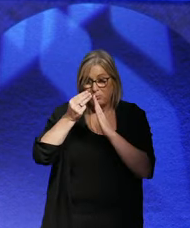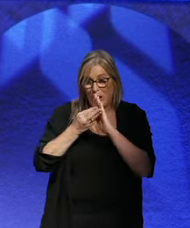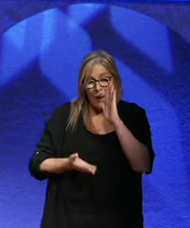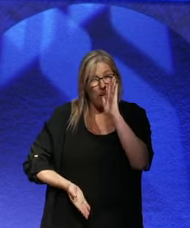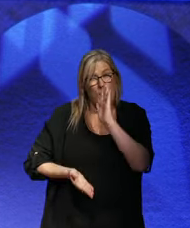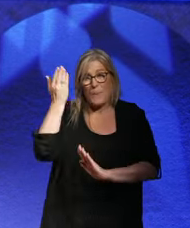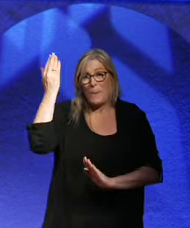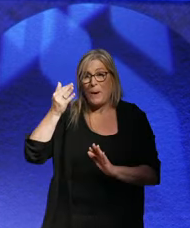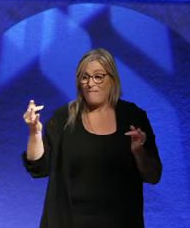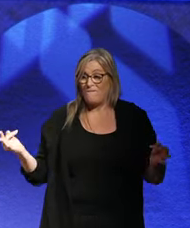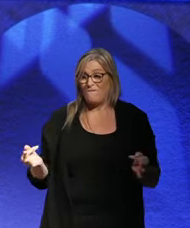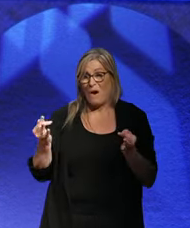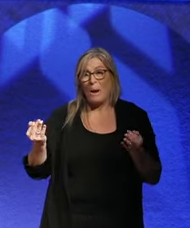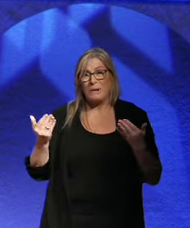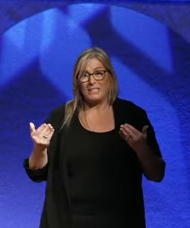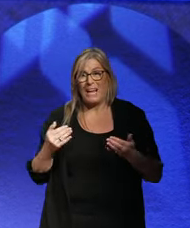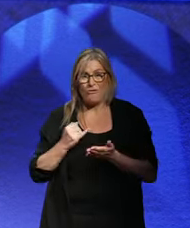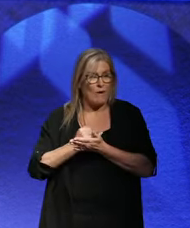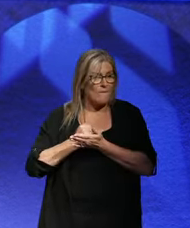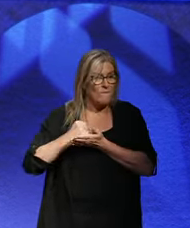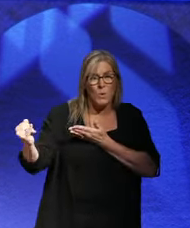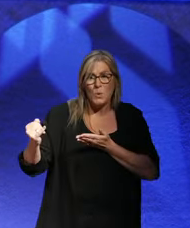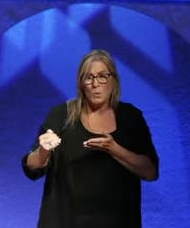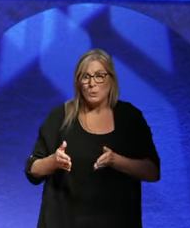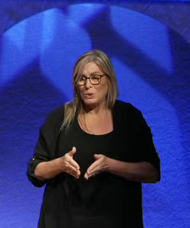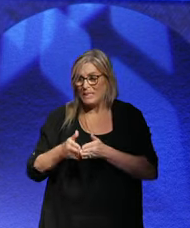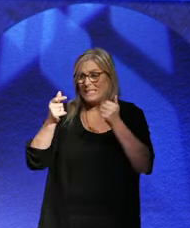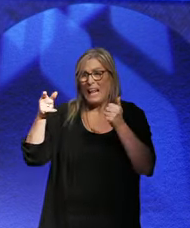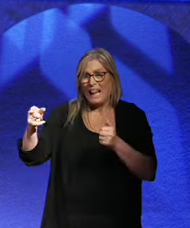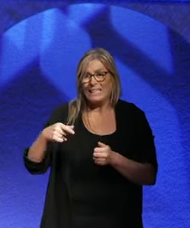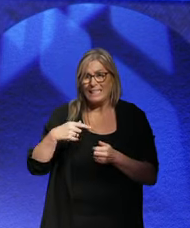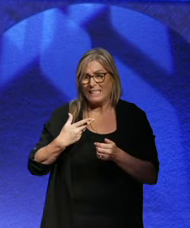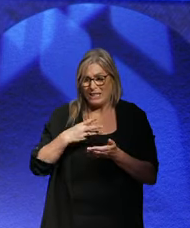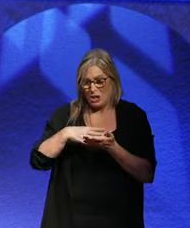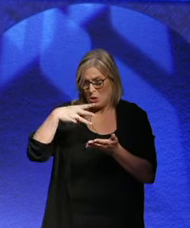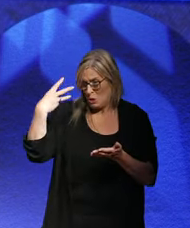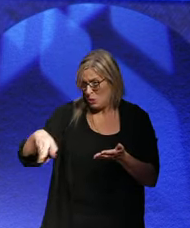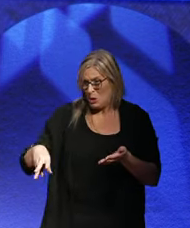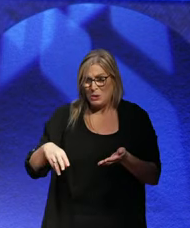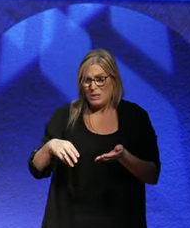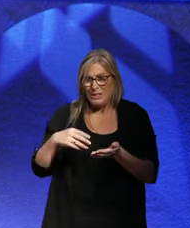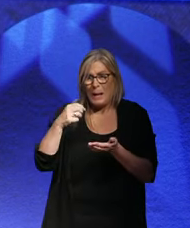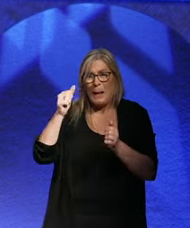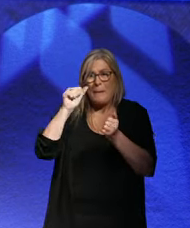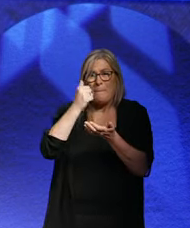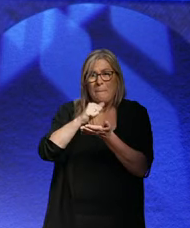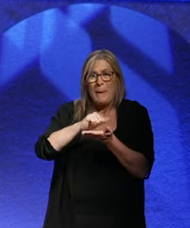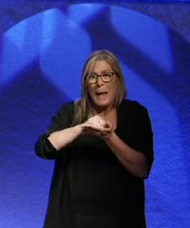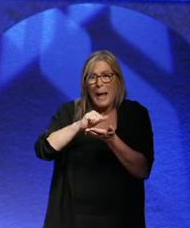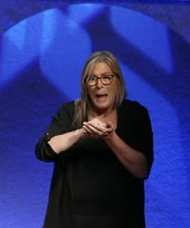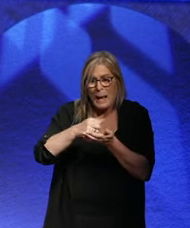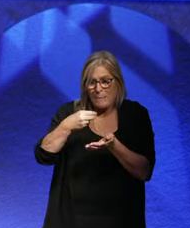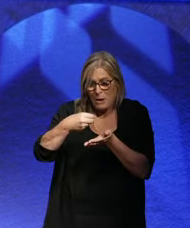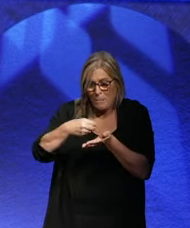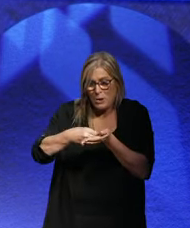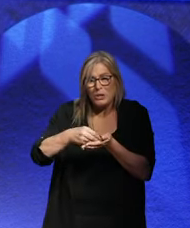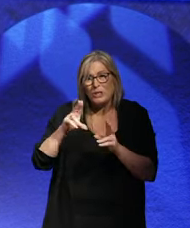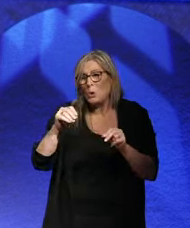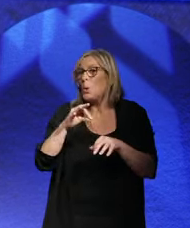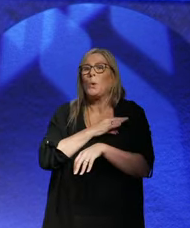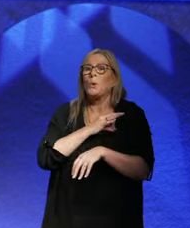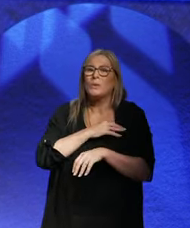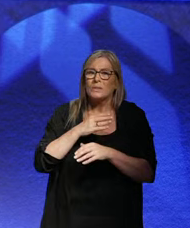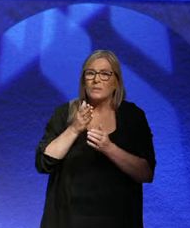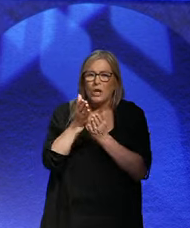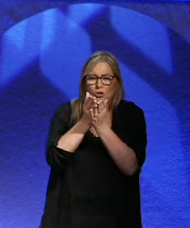Farmers were by now refusing to sell their produce for worthless paper money. Trucks and trains carrying food were frequently stopped